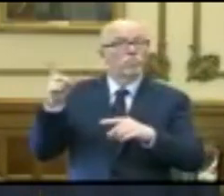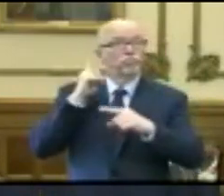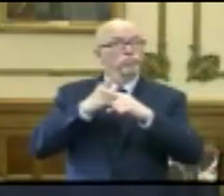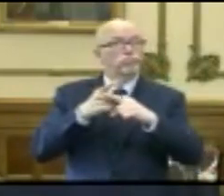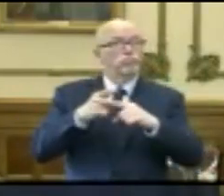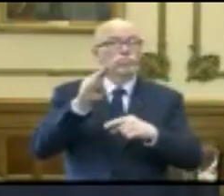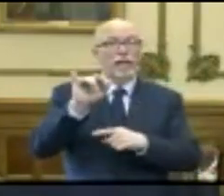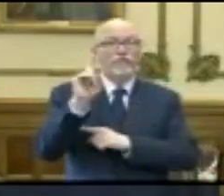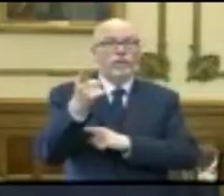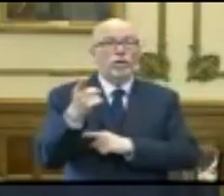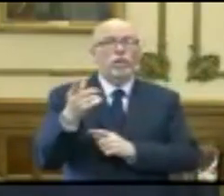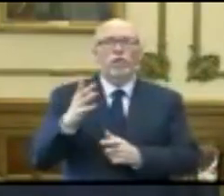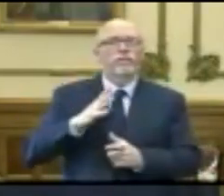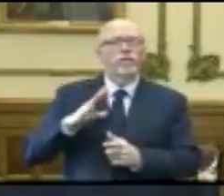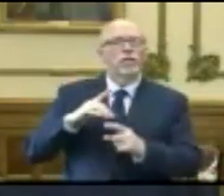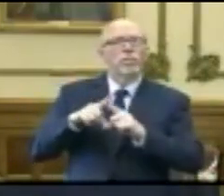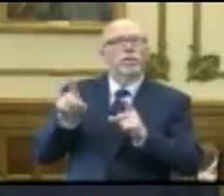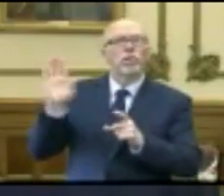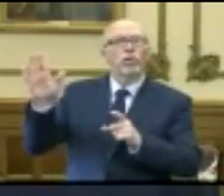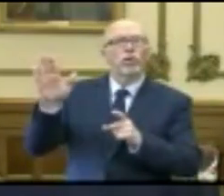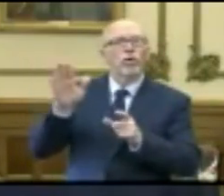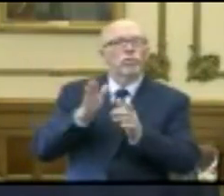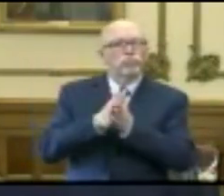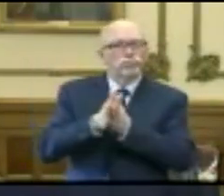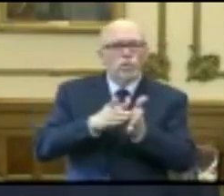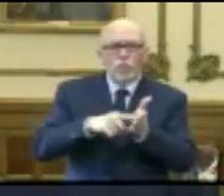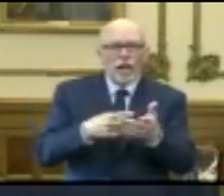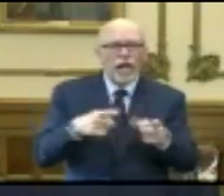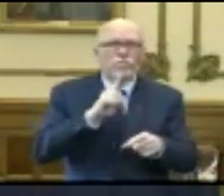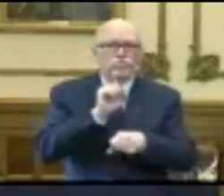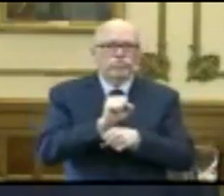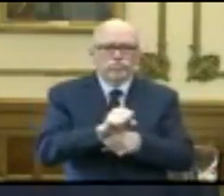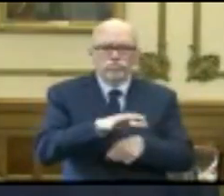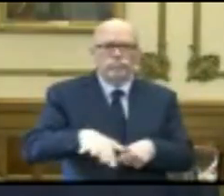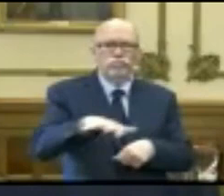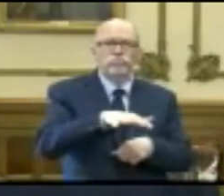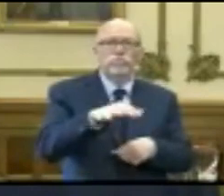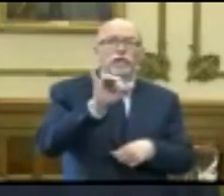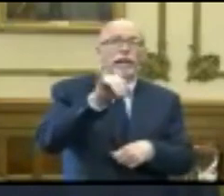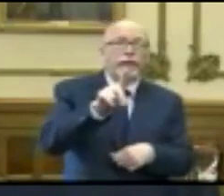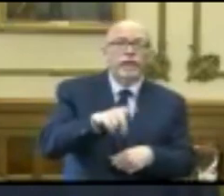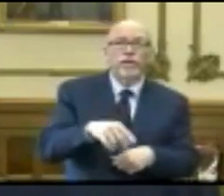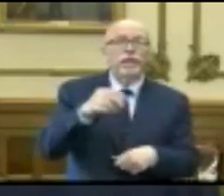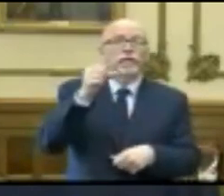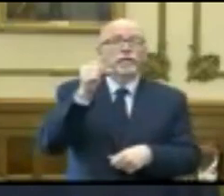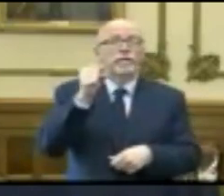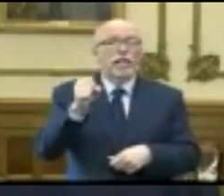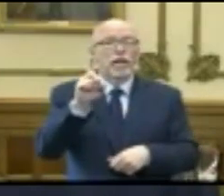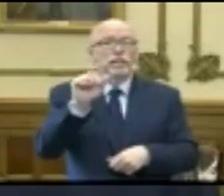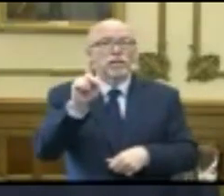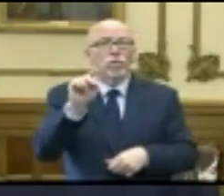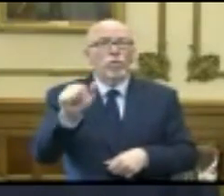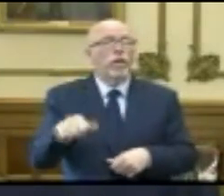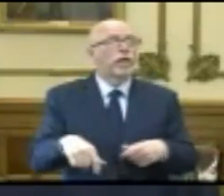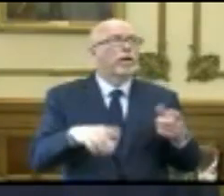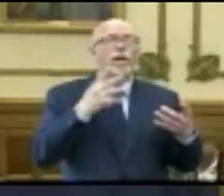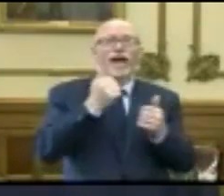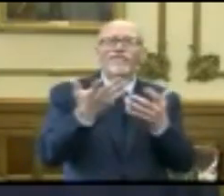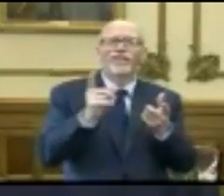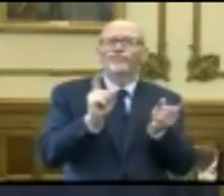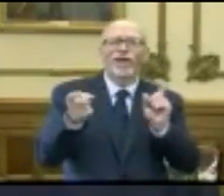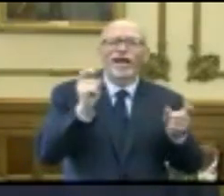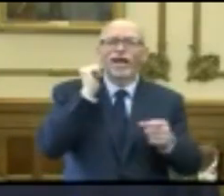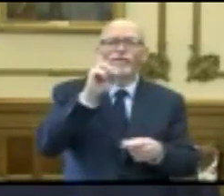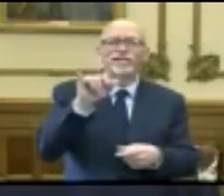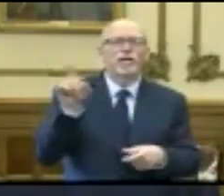about what's going on the ground in Indiana and South Dakota and how that's changing day by day by